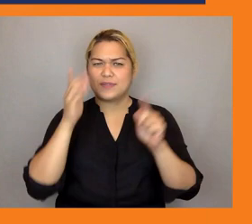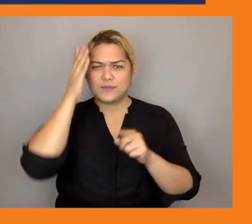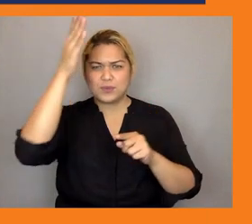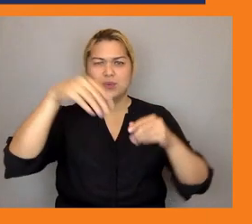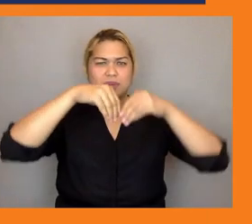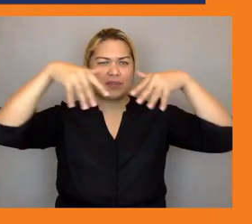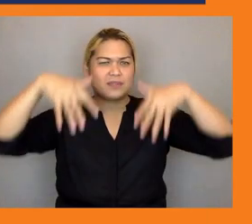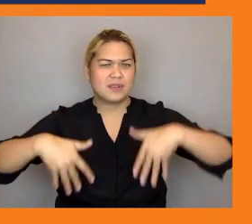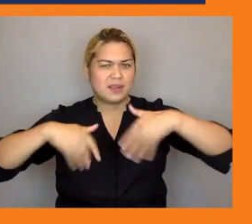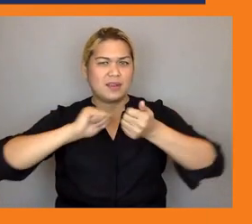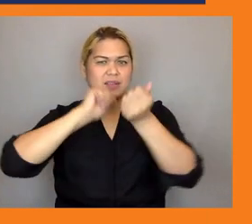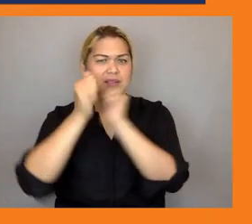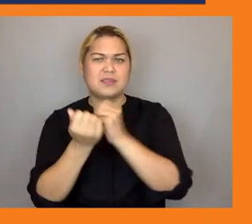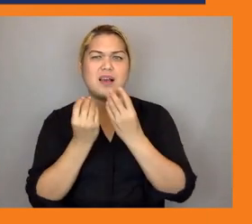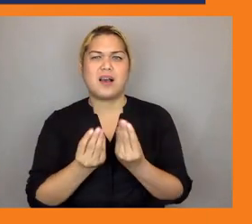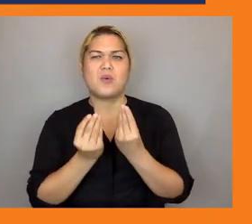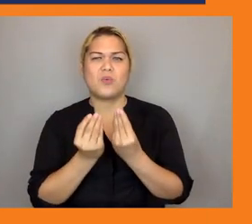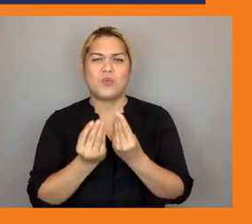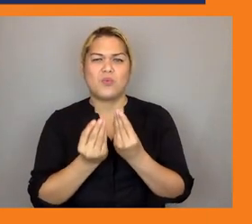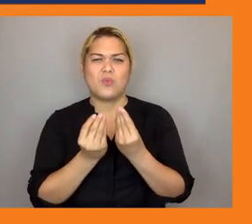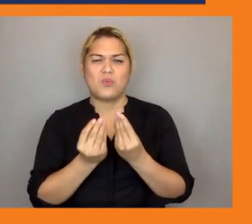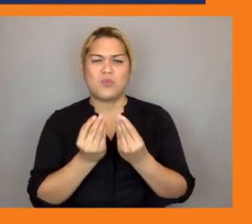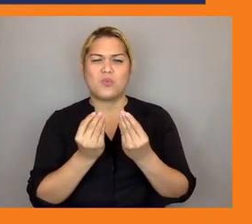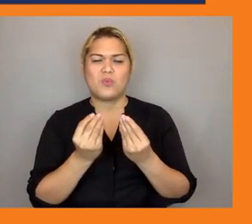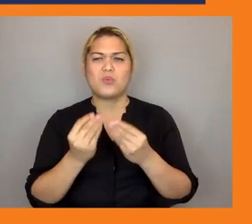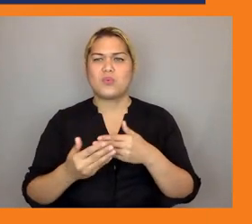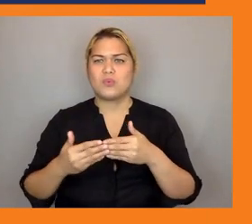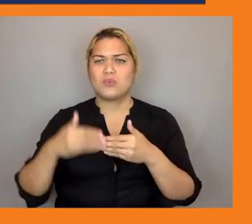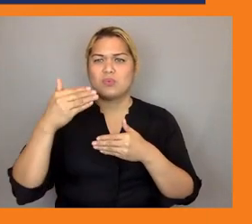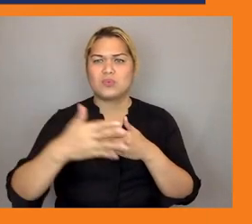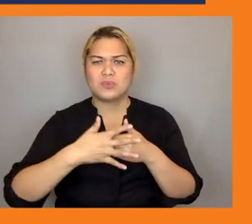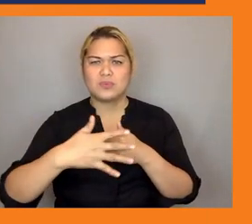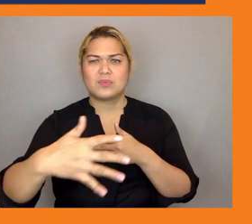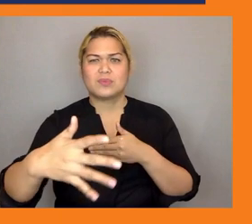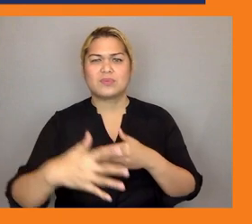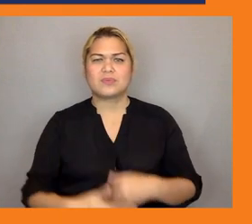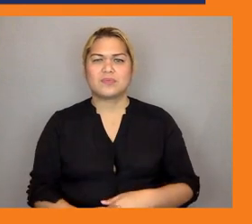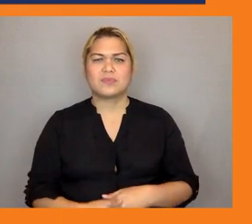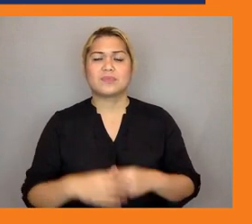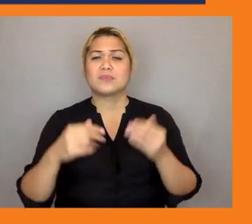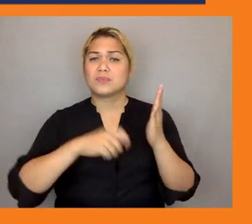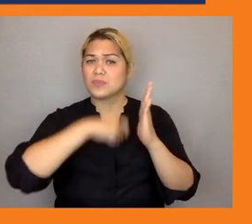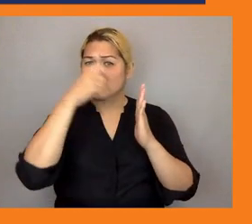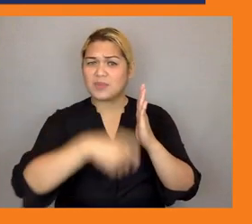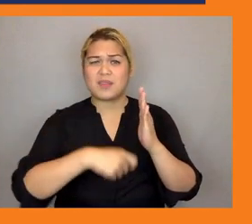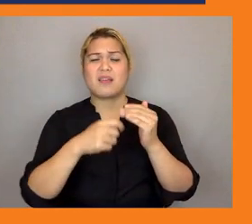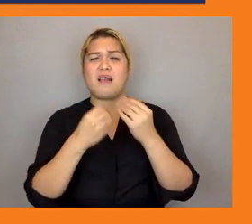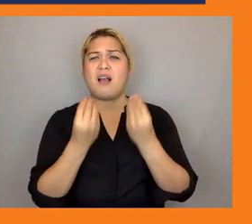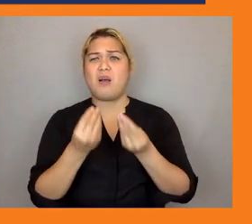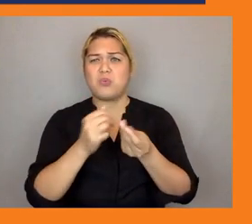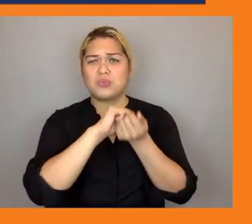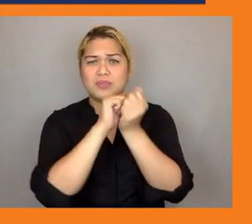but long-term curricular at universities how that can be adjusted to look at the new futures new types of jobs